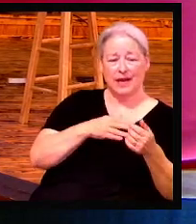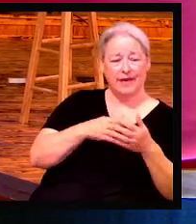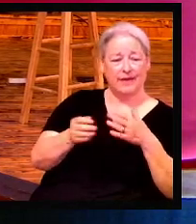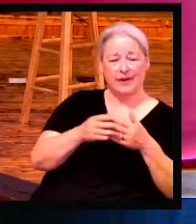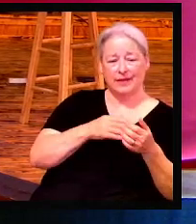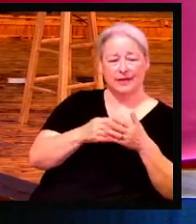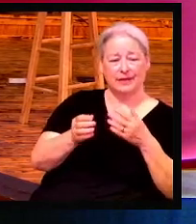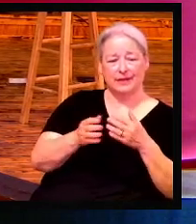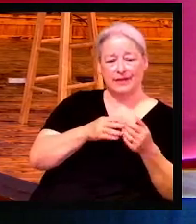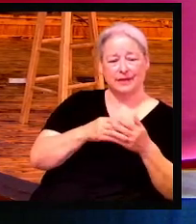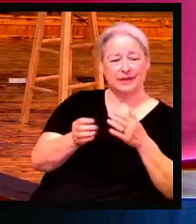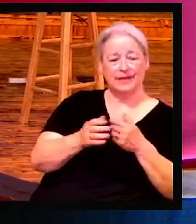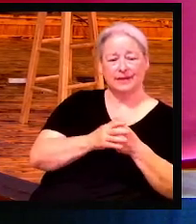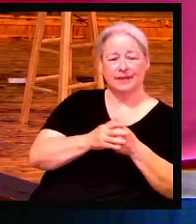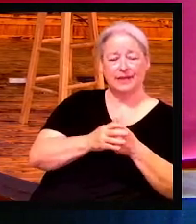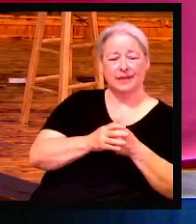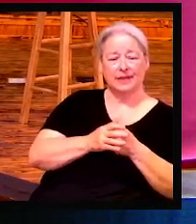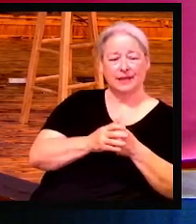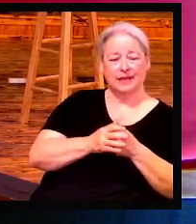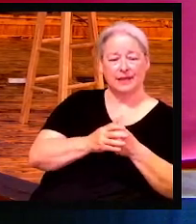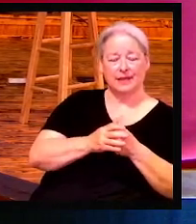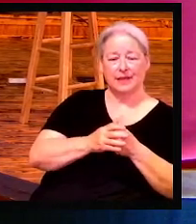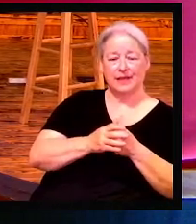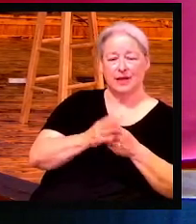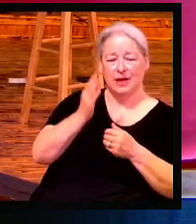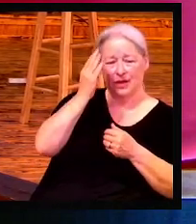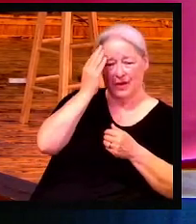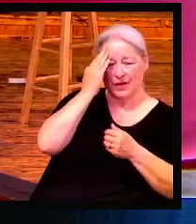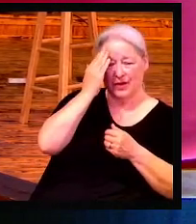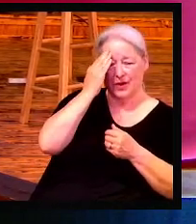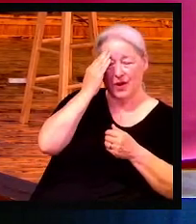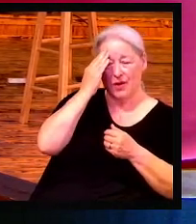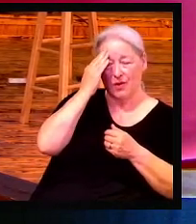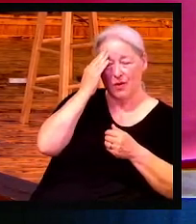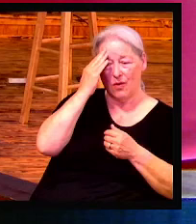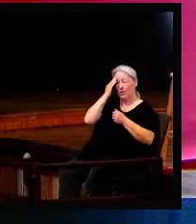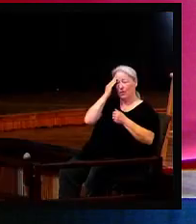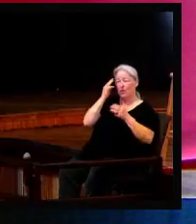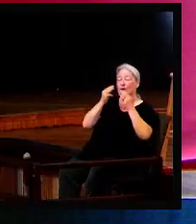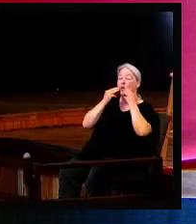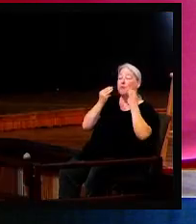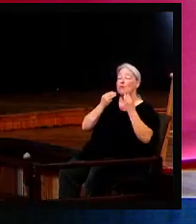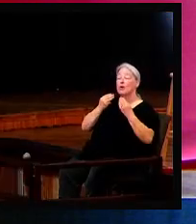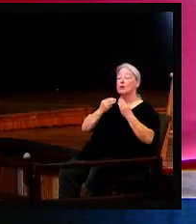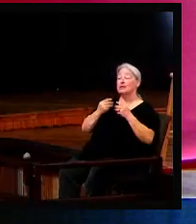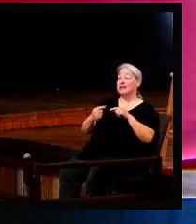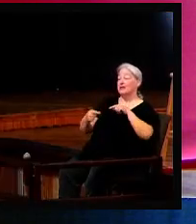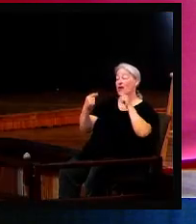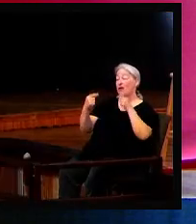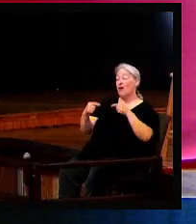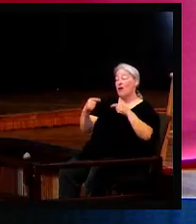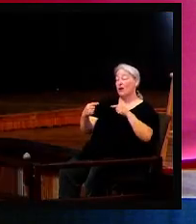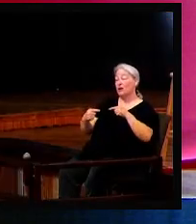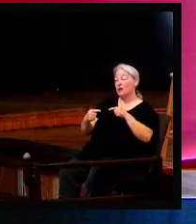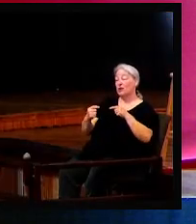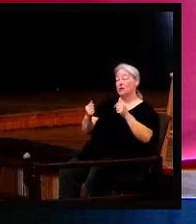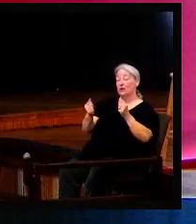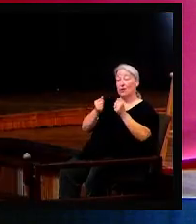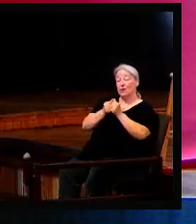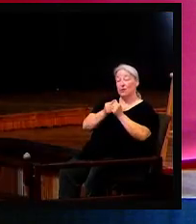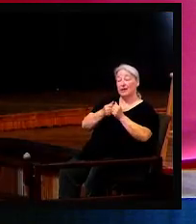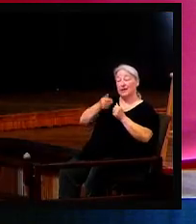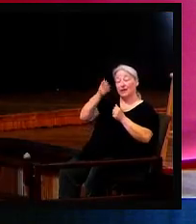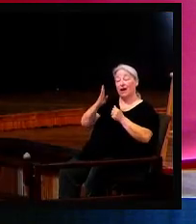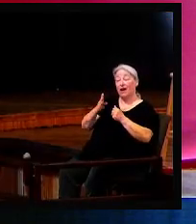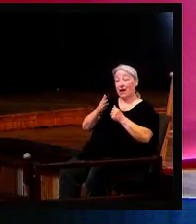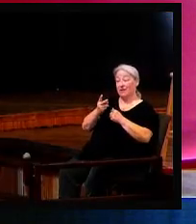no matter how crazy it sounds, just know that Moses argued with God for about two pages in the Bible. And that's little print, so he argued a whole bunch, right?